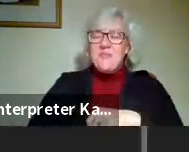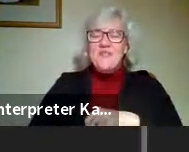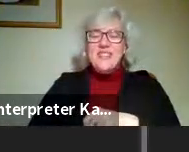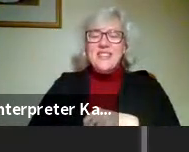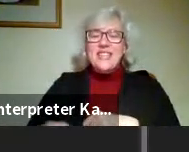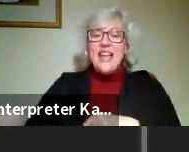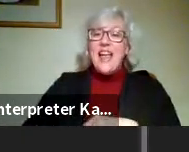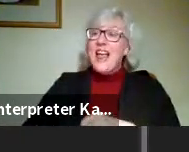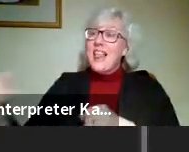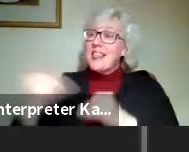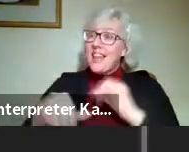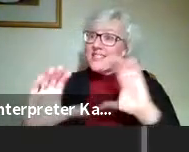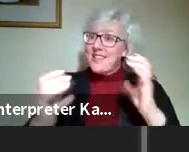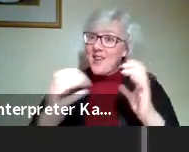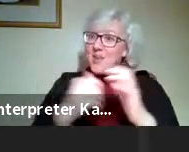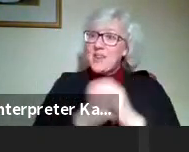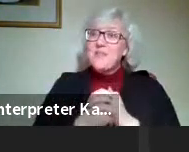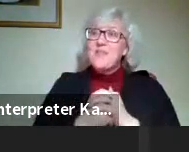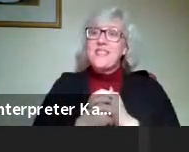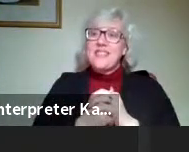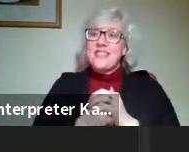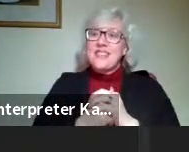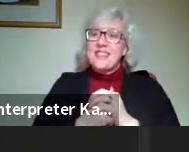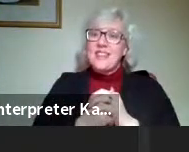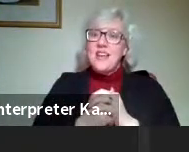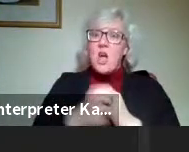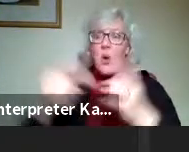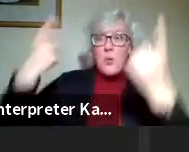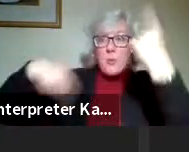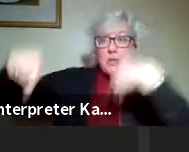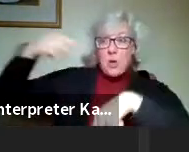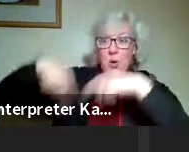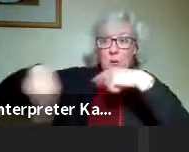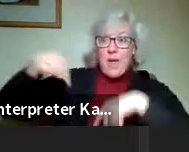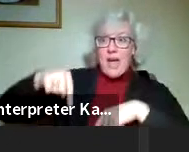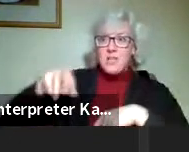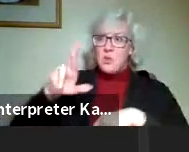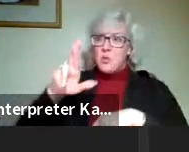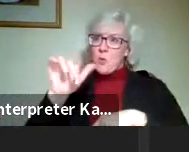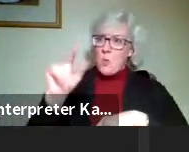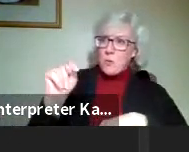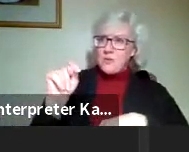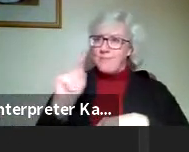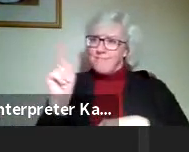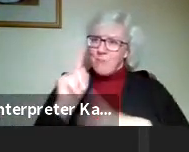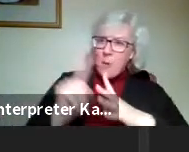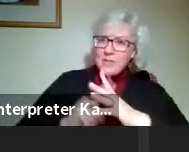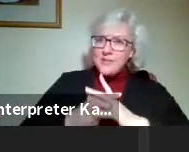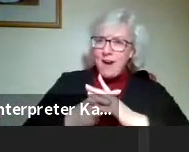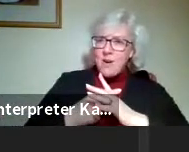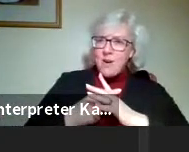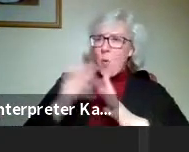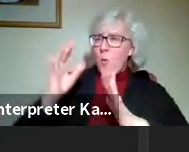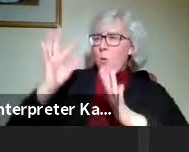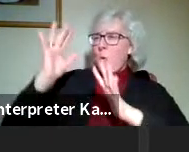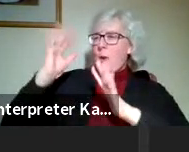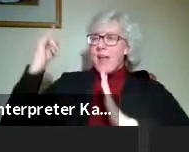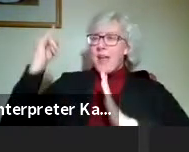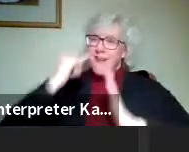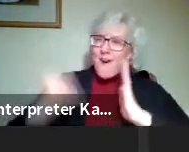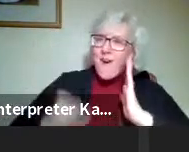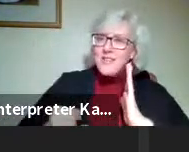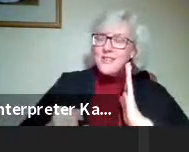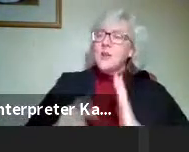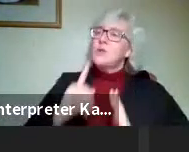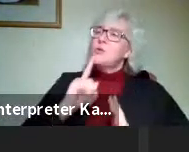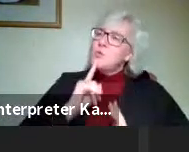All right. Last category, you guys. We'll go back to our roots. This is where we all start in the beginning with art, traditional